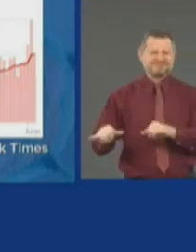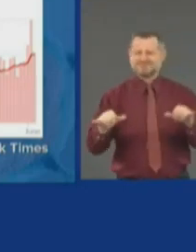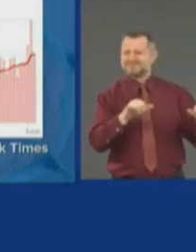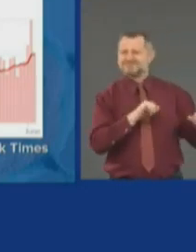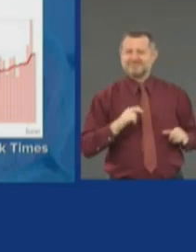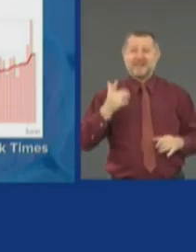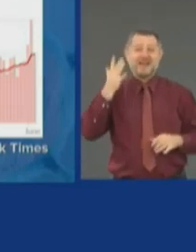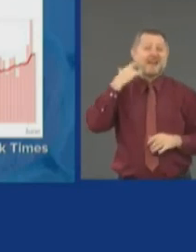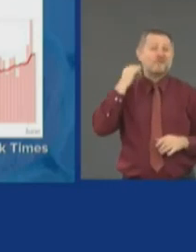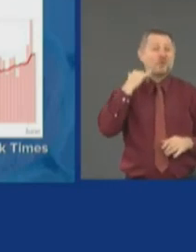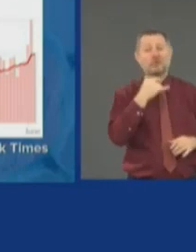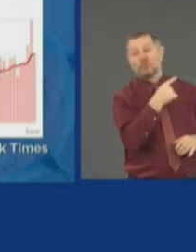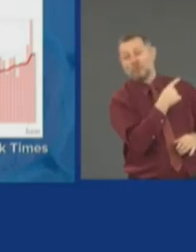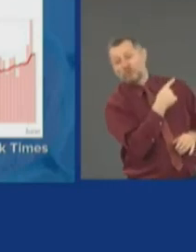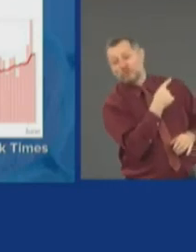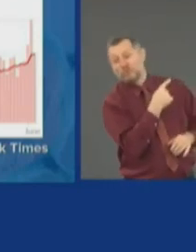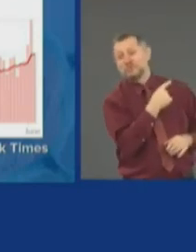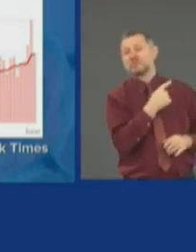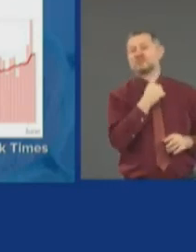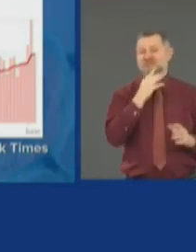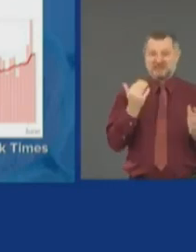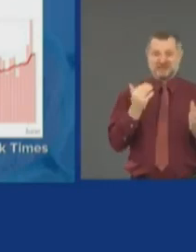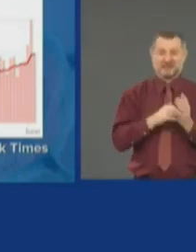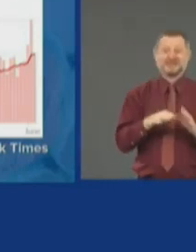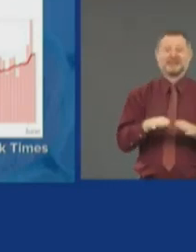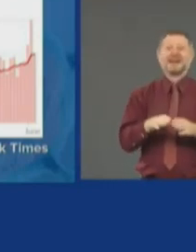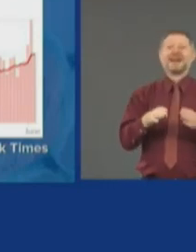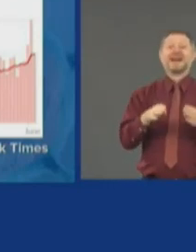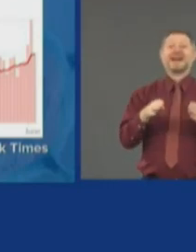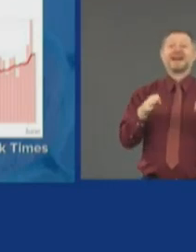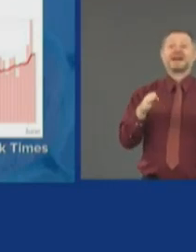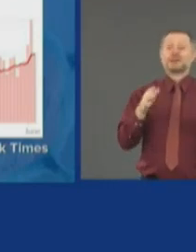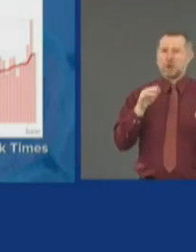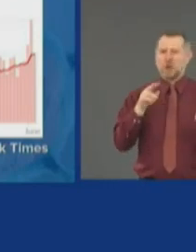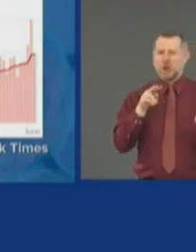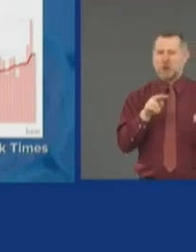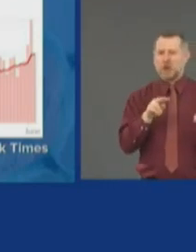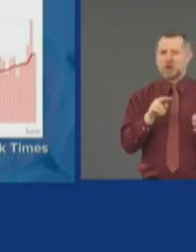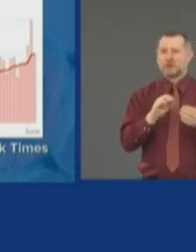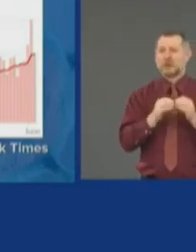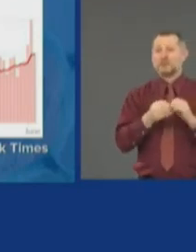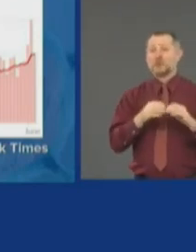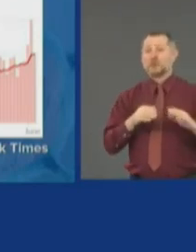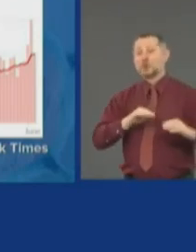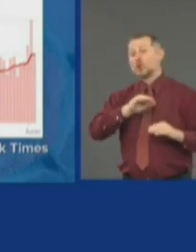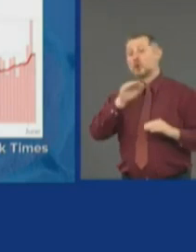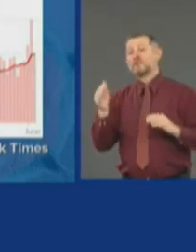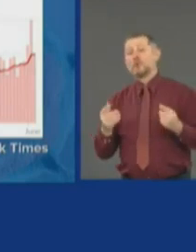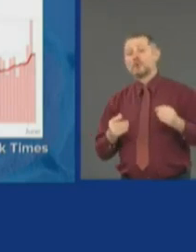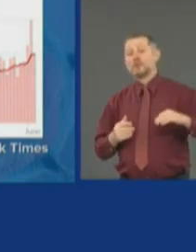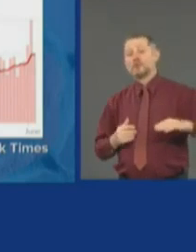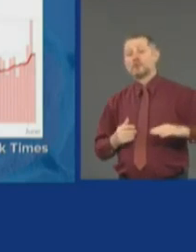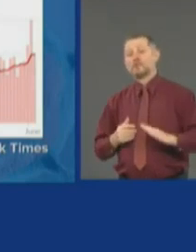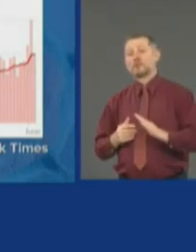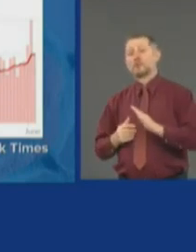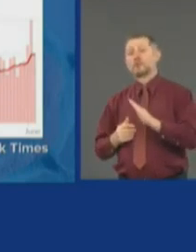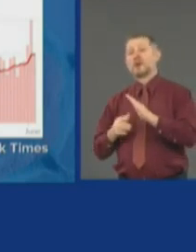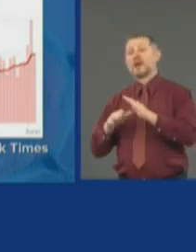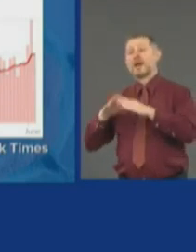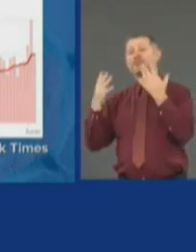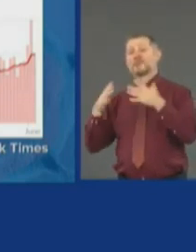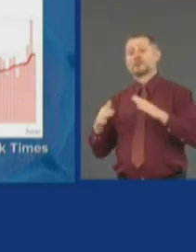reopening and then look at the curve after the reopening. California,